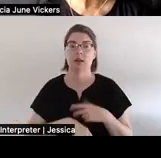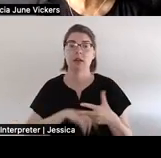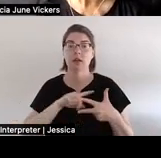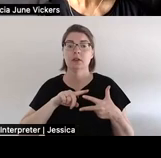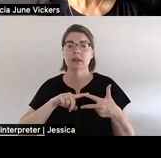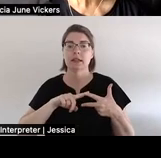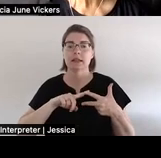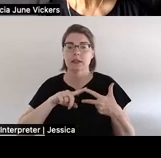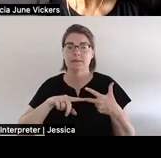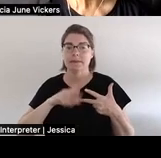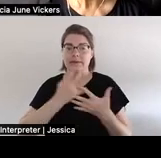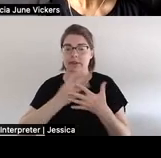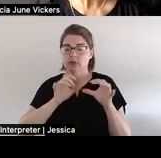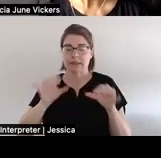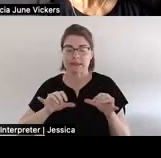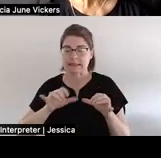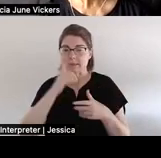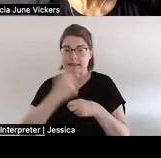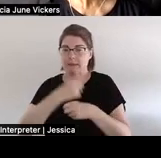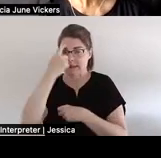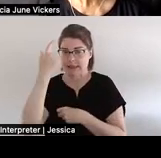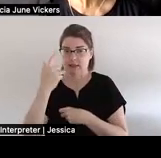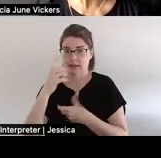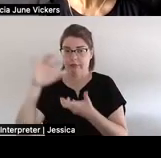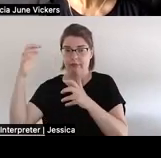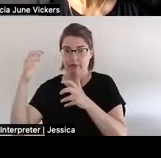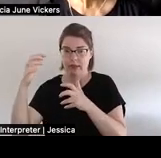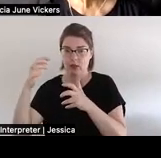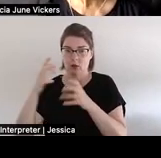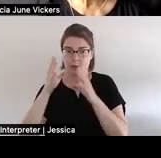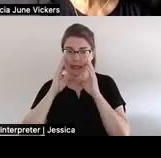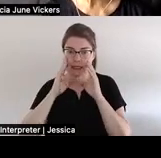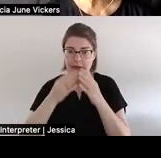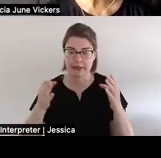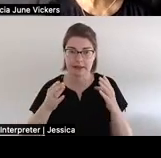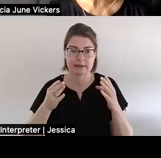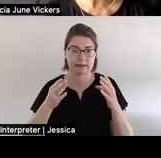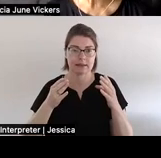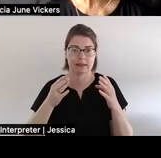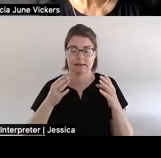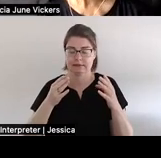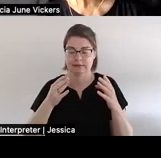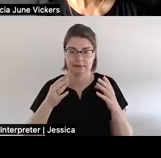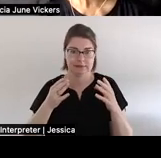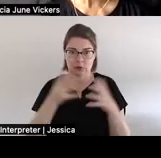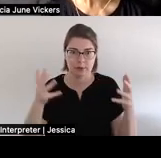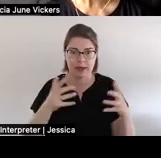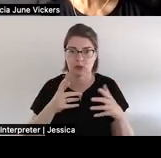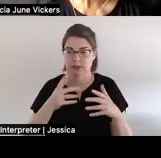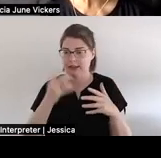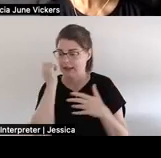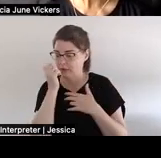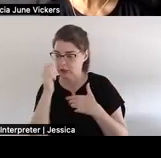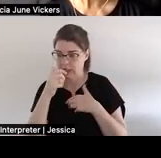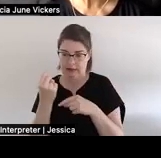bigger picture or hyper vigilance and it becomes difficult to engage in everyday ordinary